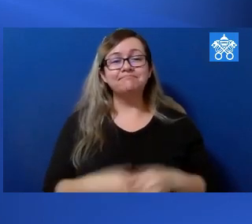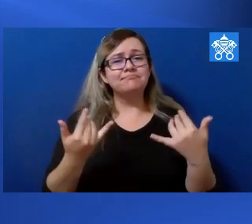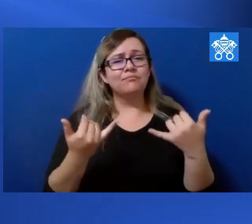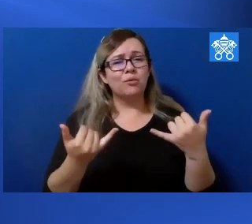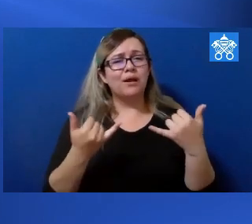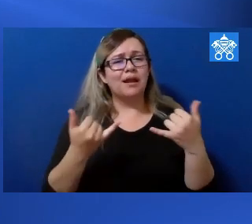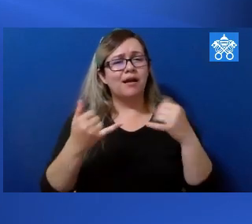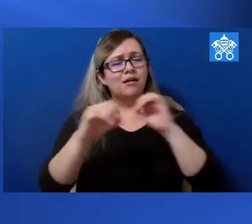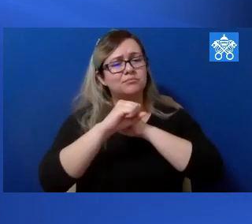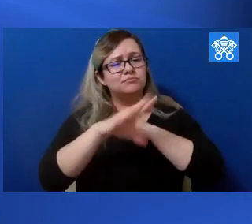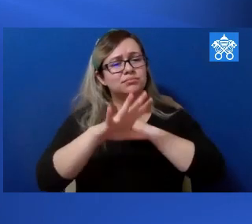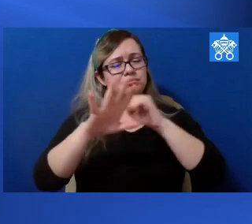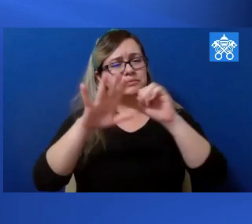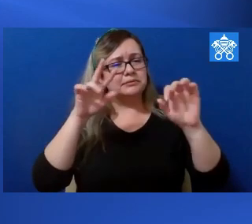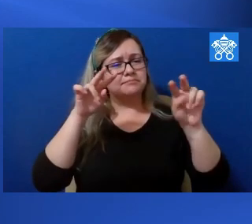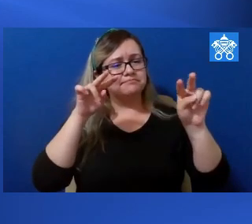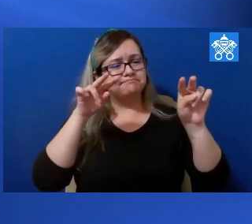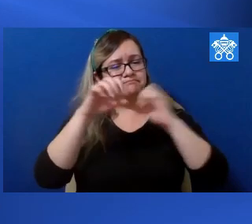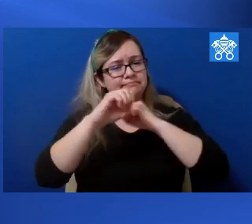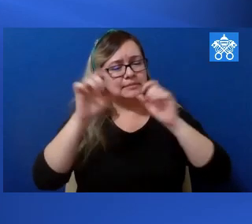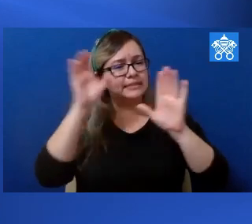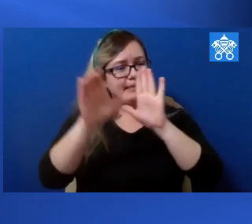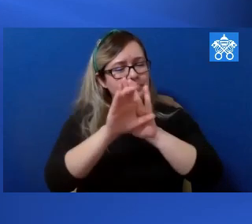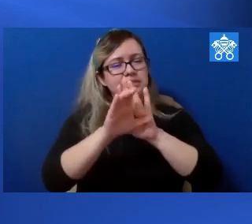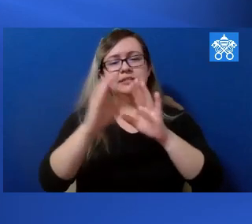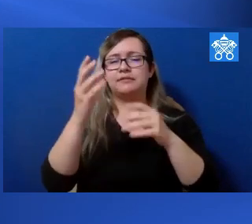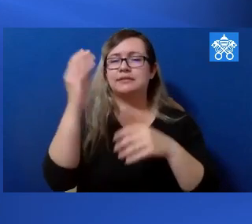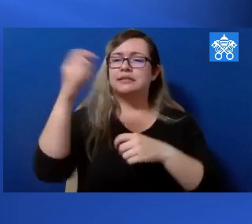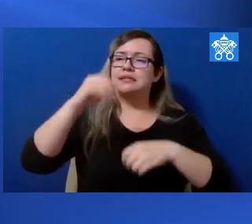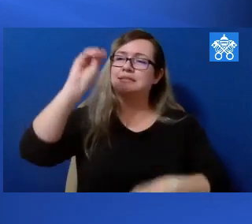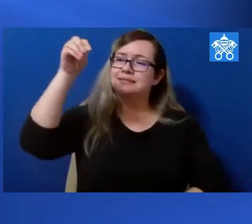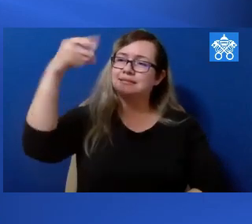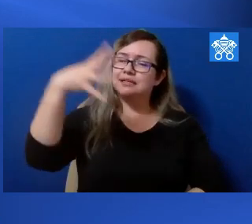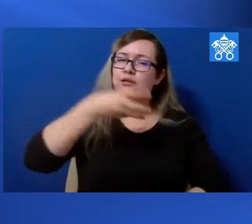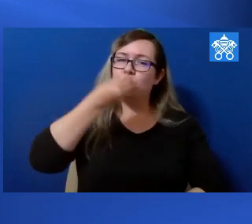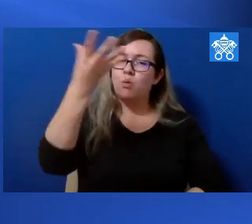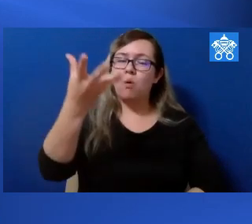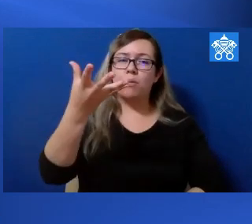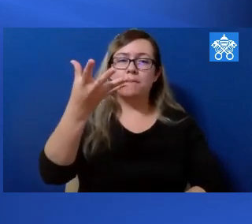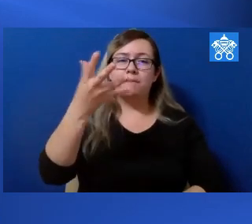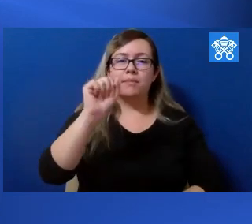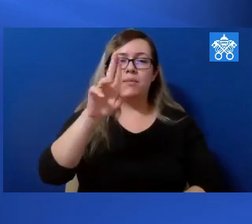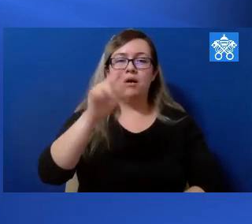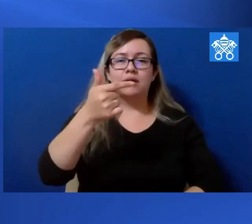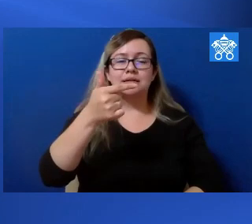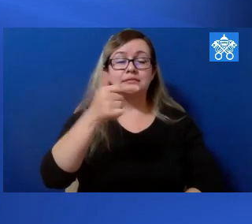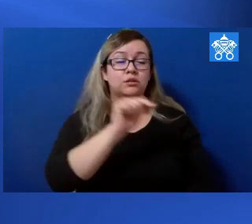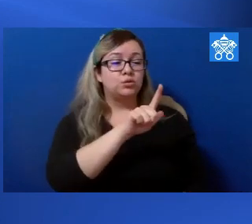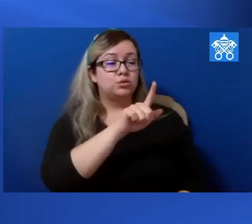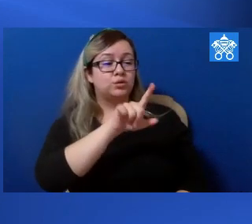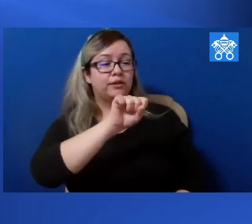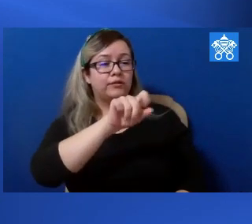seeing images live in the square right now on this sunny and warm August, the